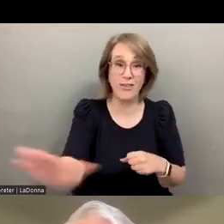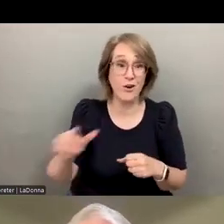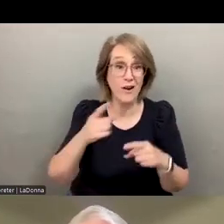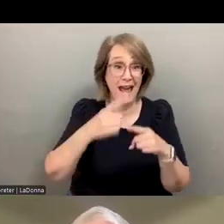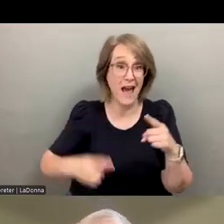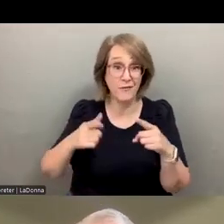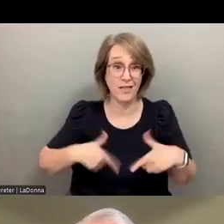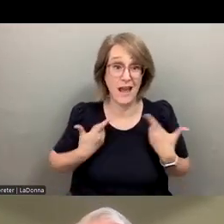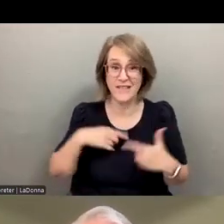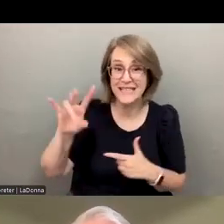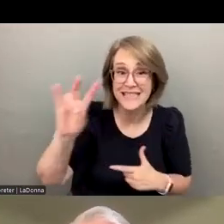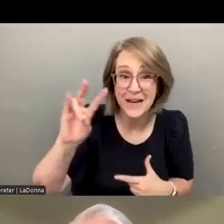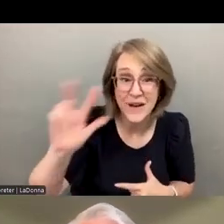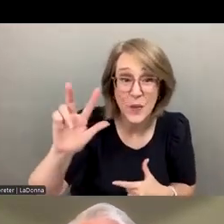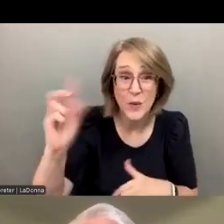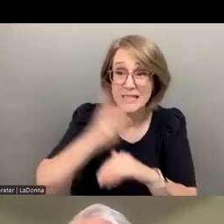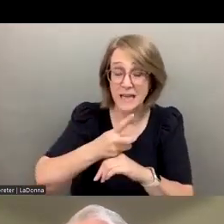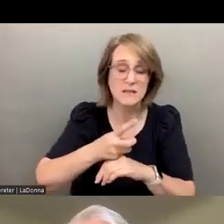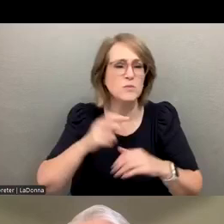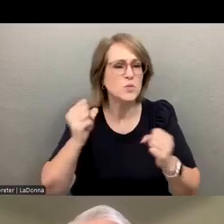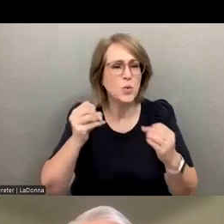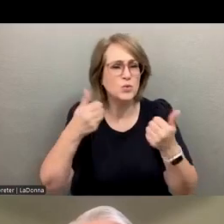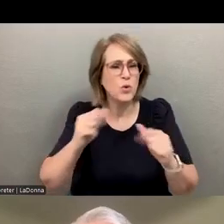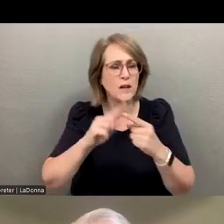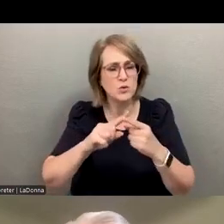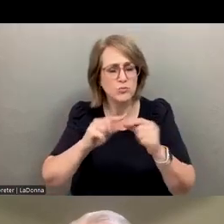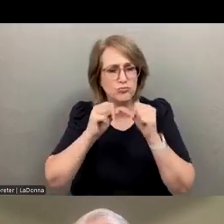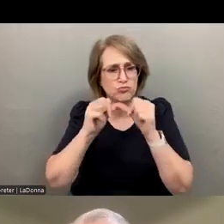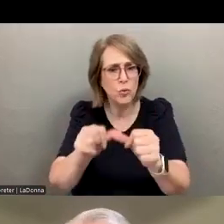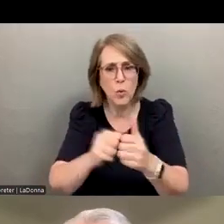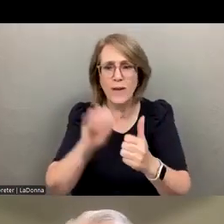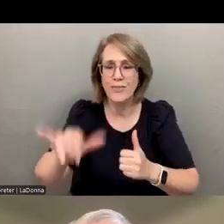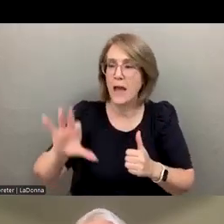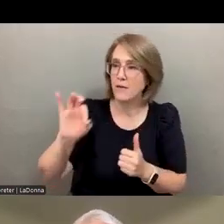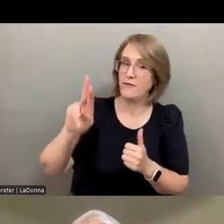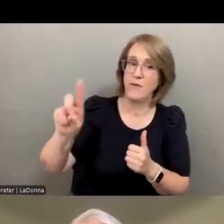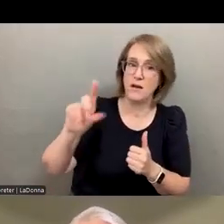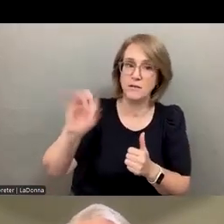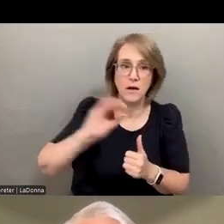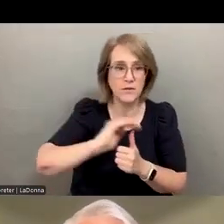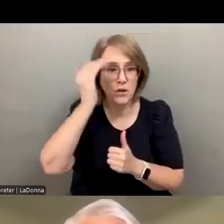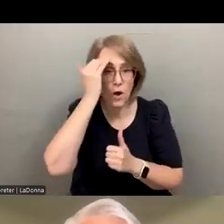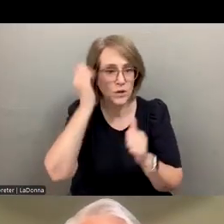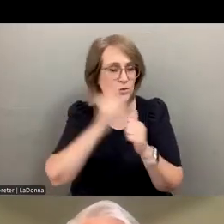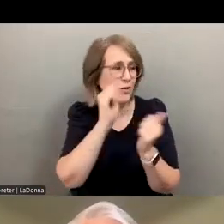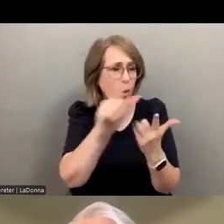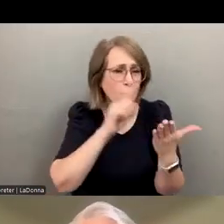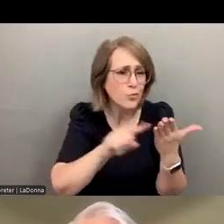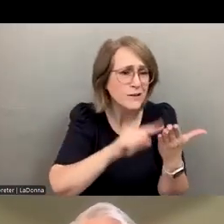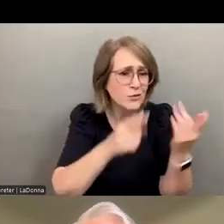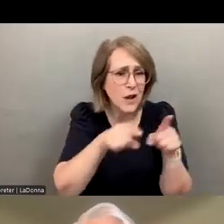we think about trying to stay on top of that fund of knowledge with all the research that's being generated,